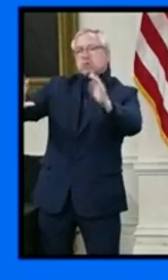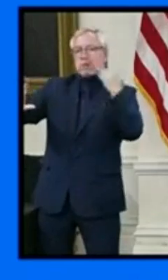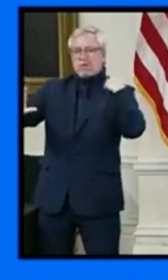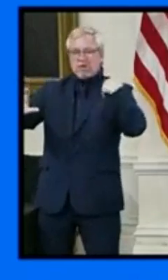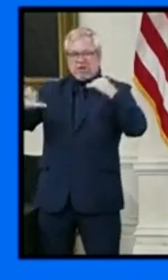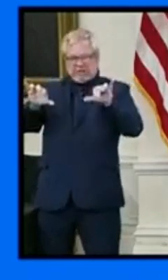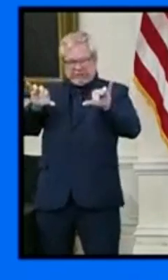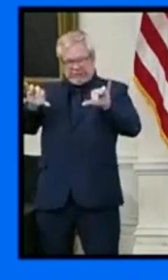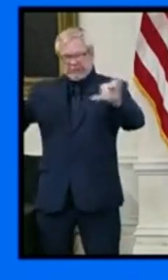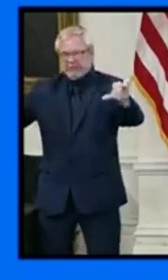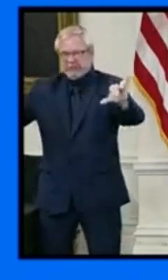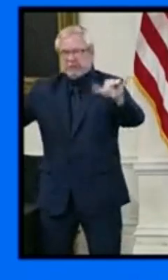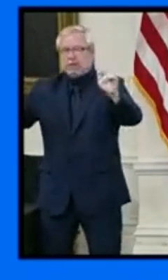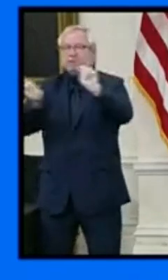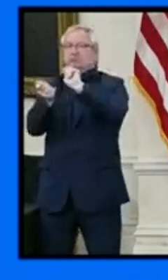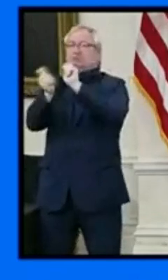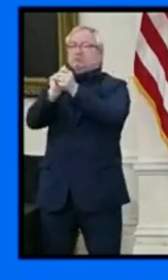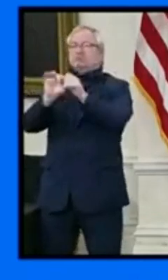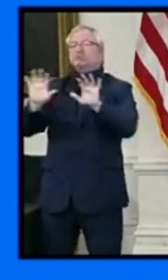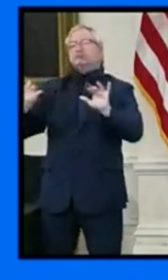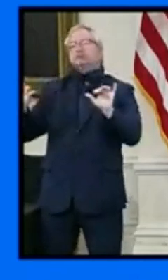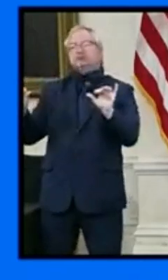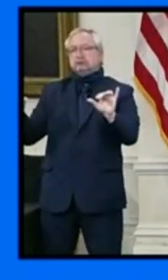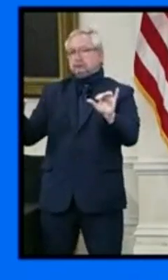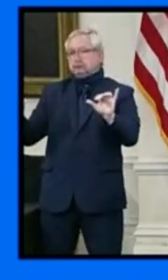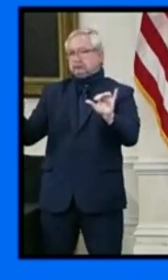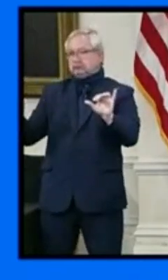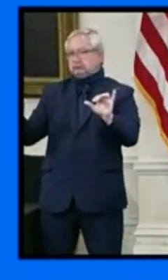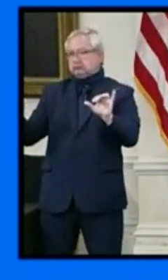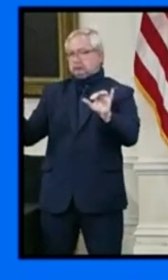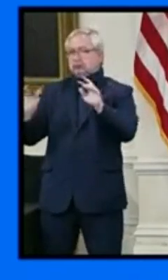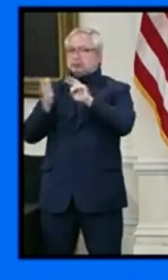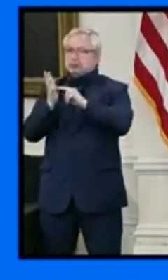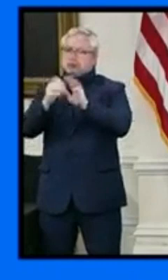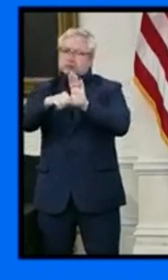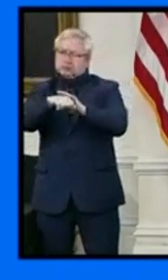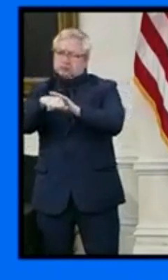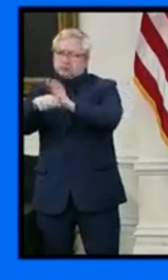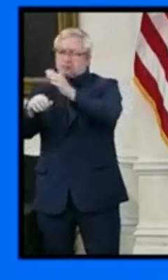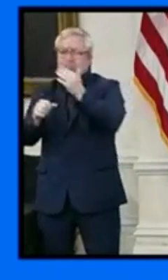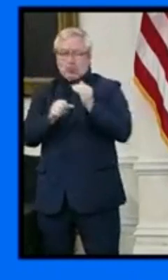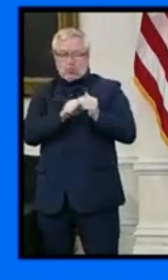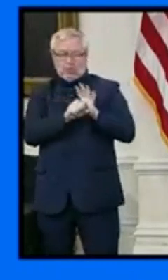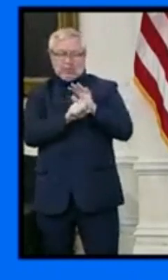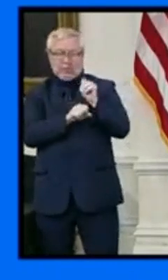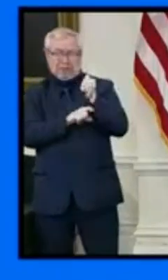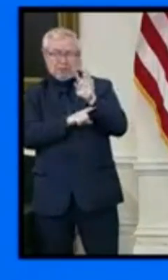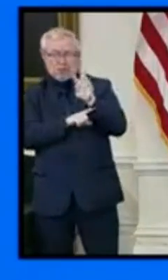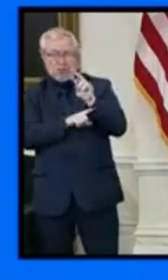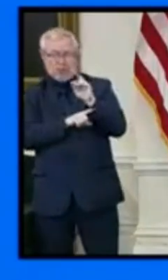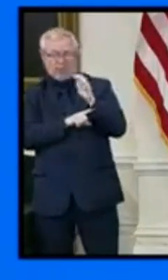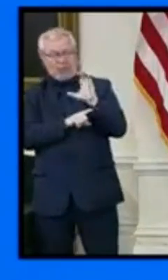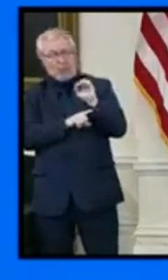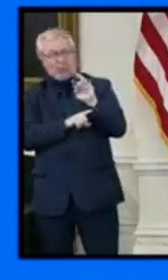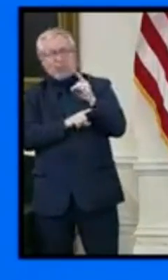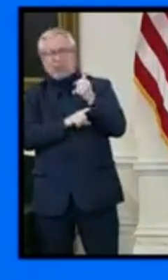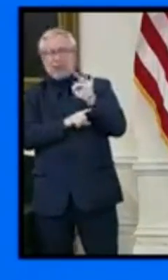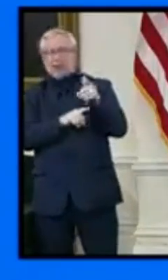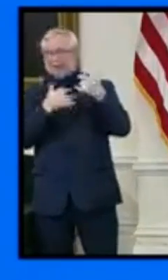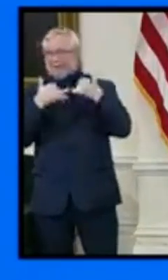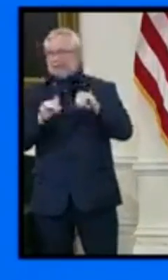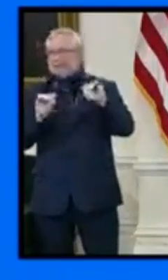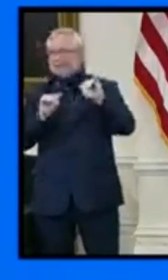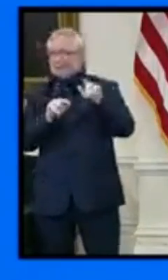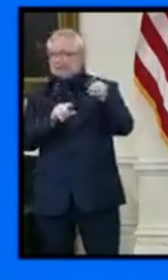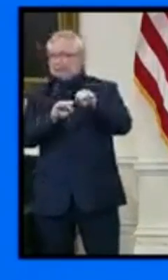input from our coronavirus recovery team and with guidance provided by the comprehensive reports